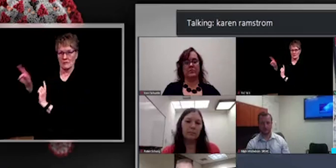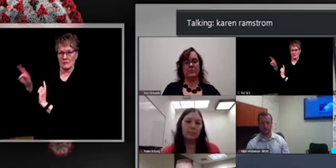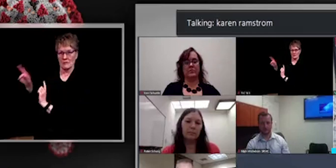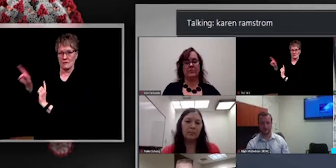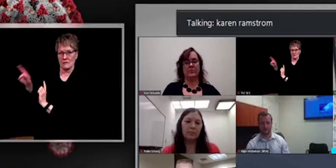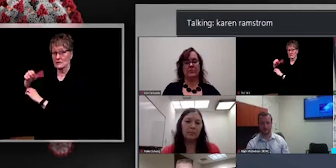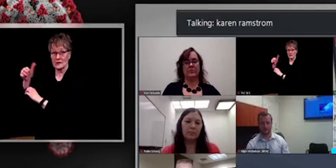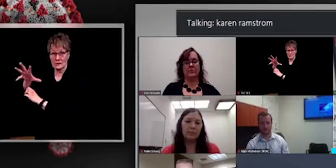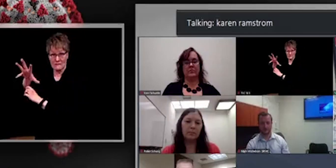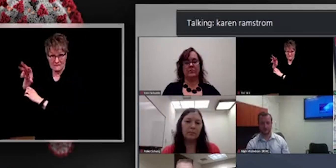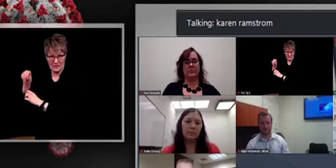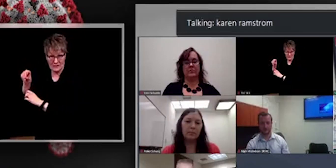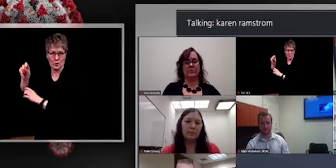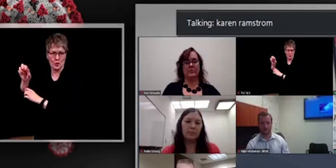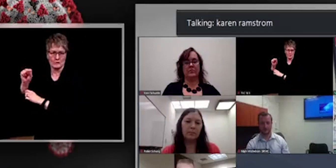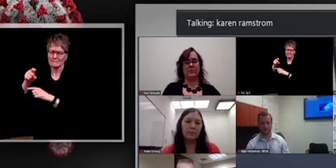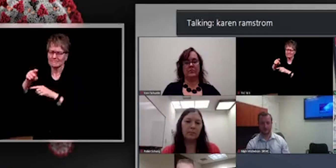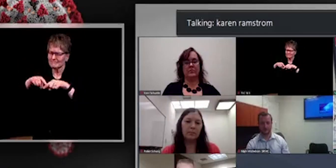up for their clinics.